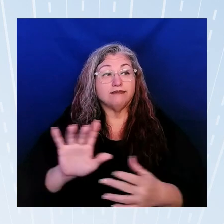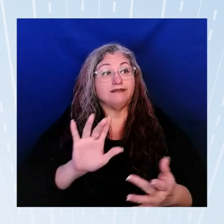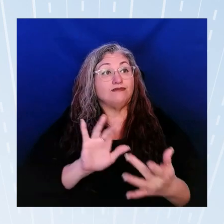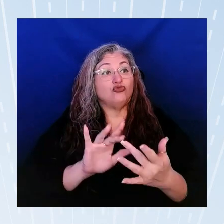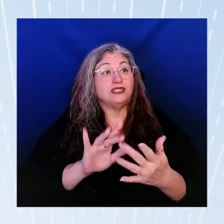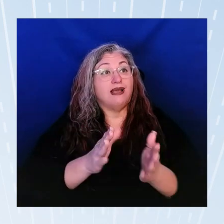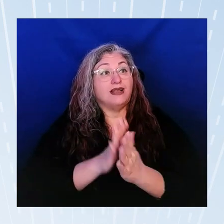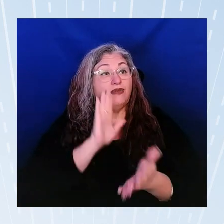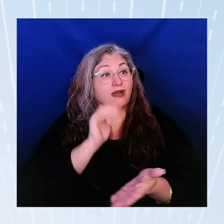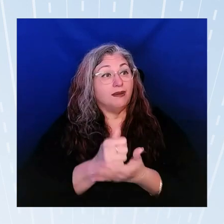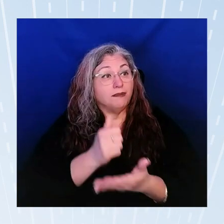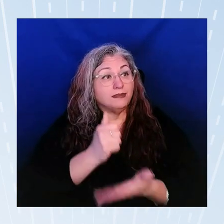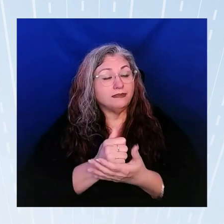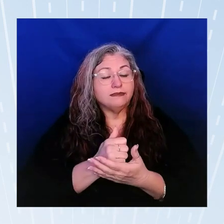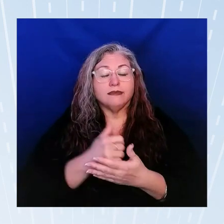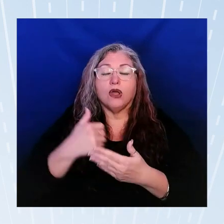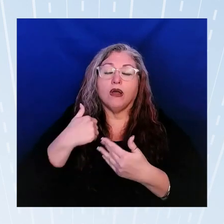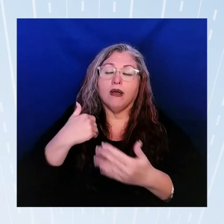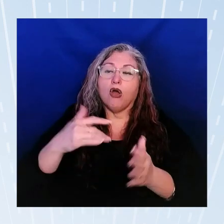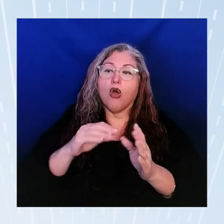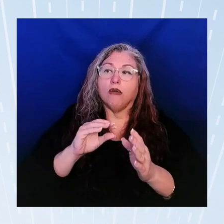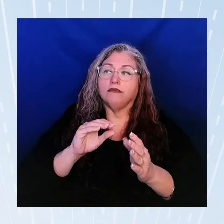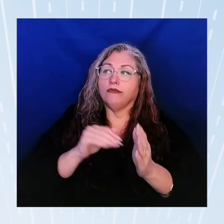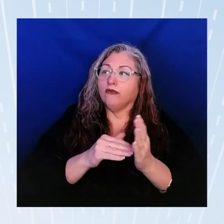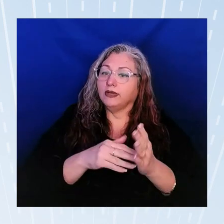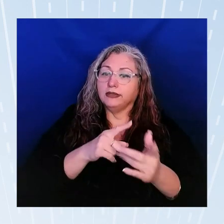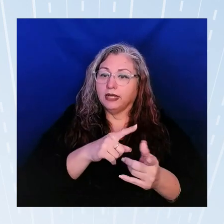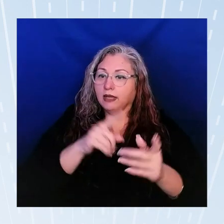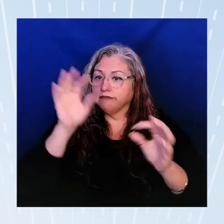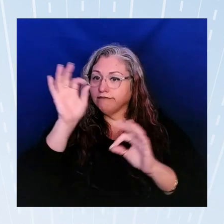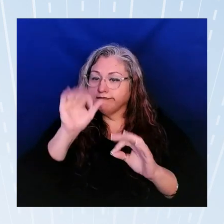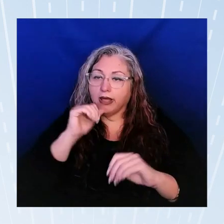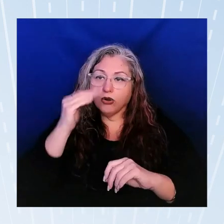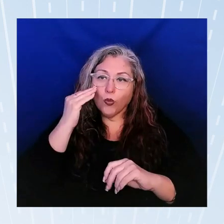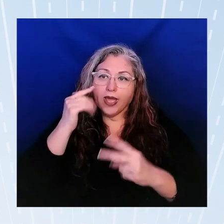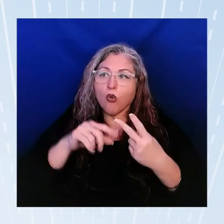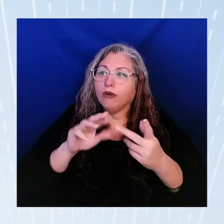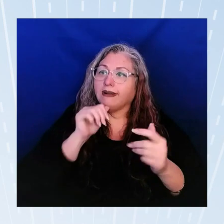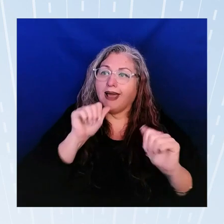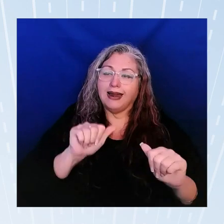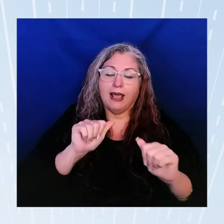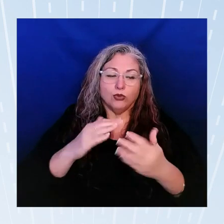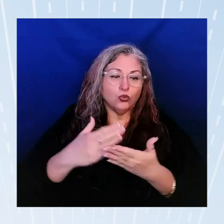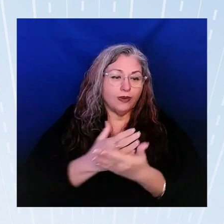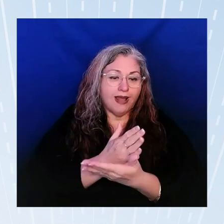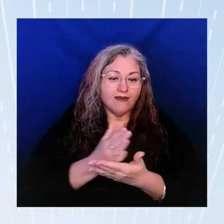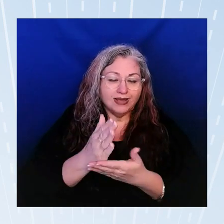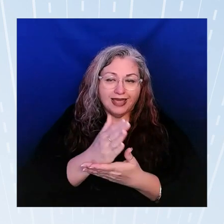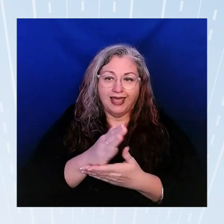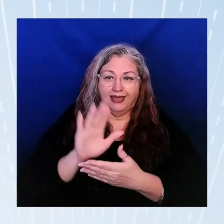they often are unaware or unable to navigate these programs